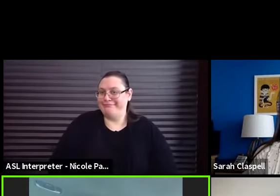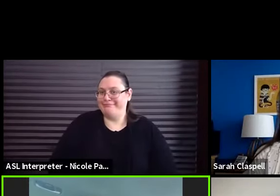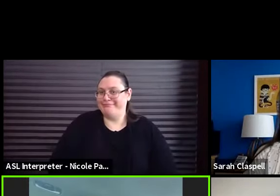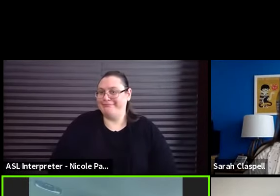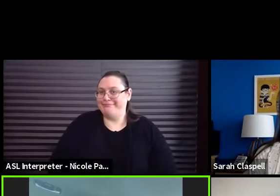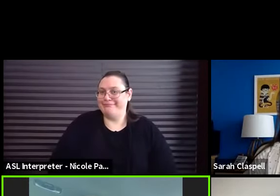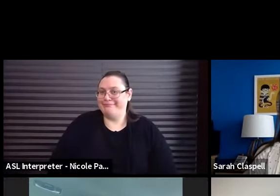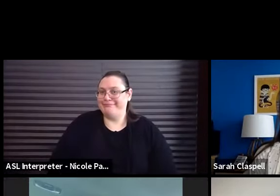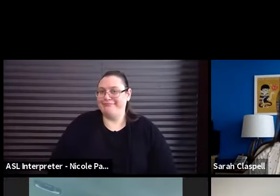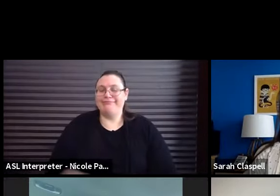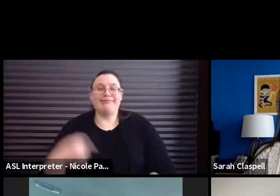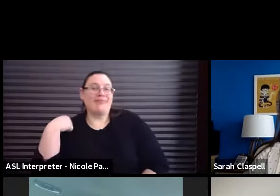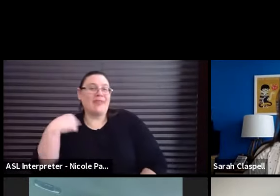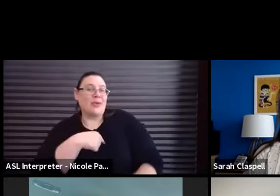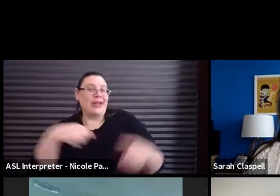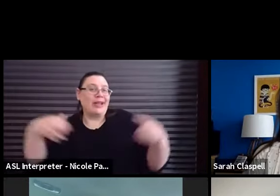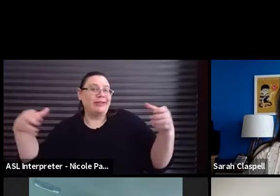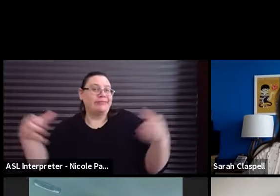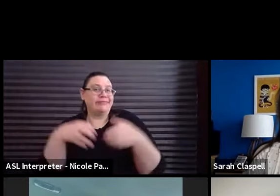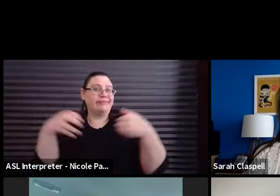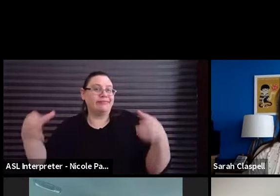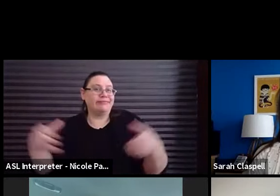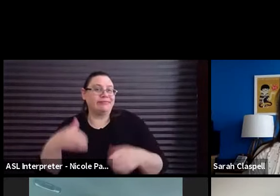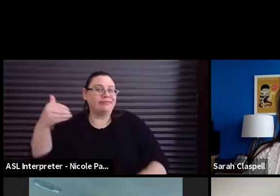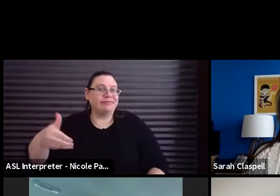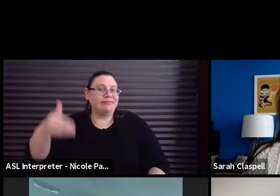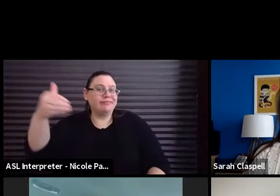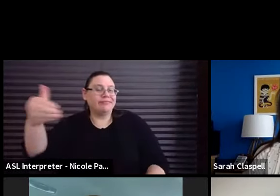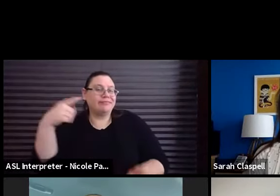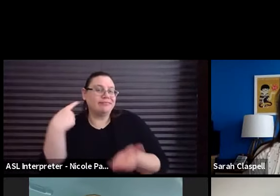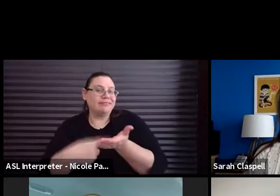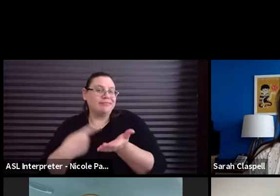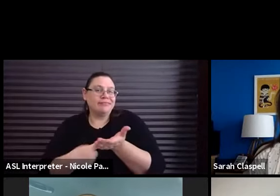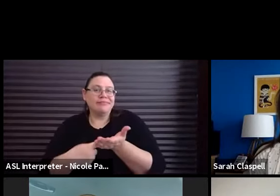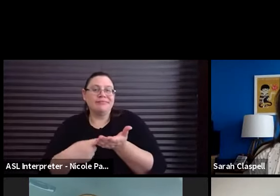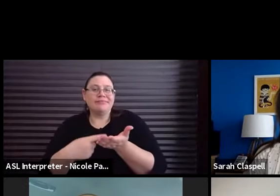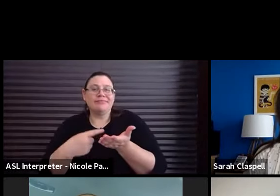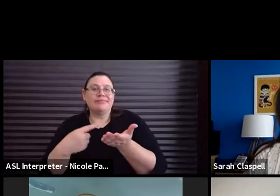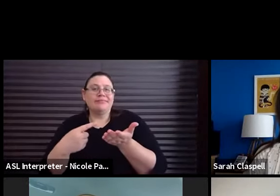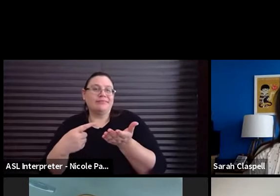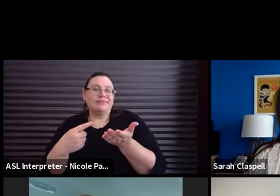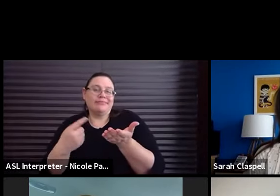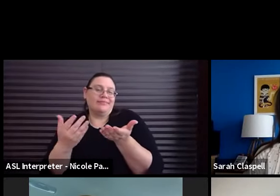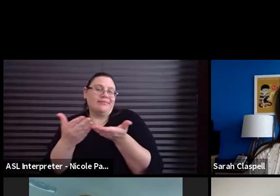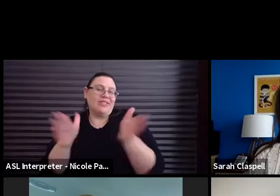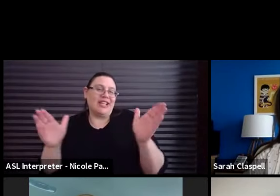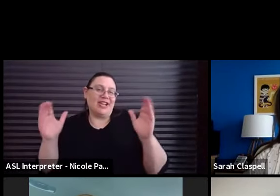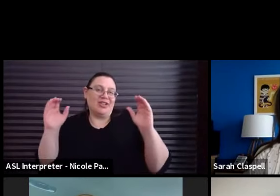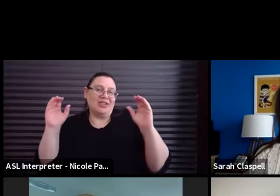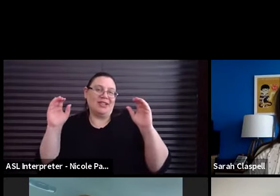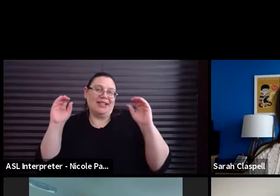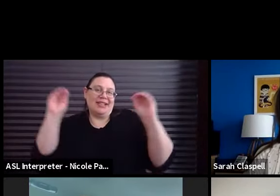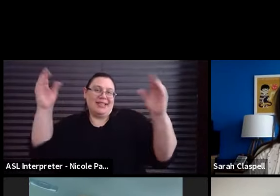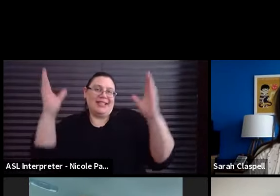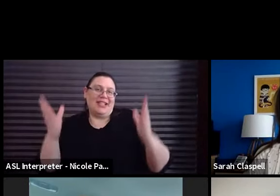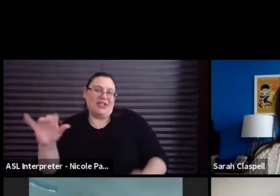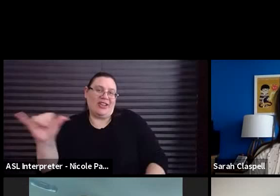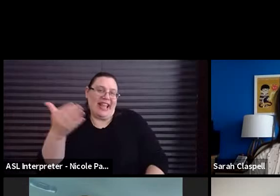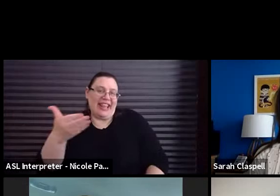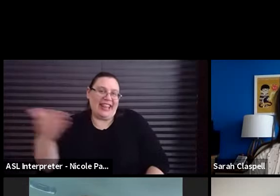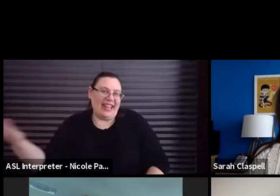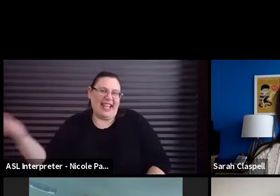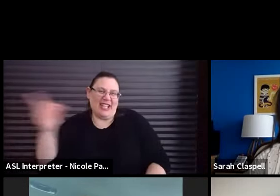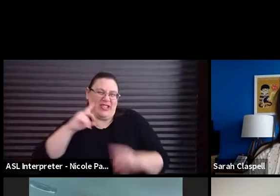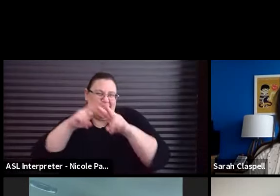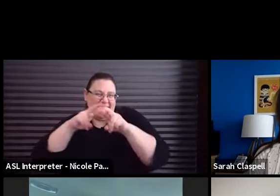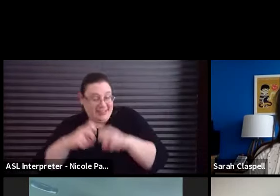We, we get together on a regular basis just to talk about general, general teachery things really get down into it.